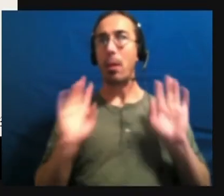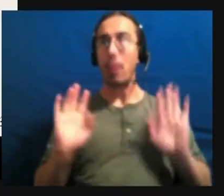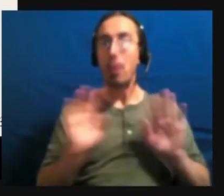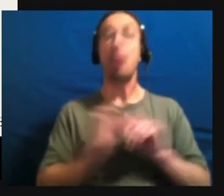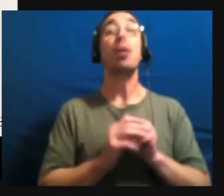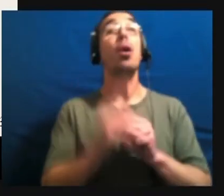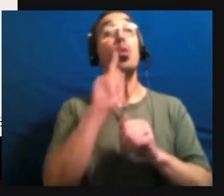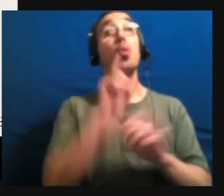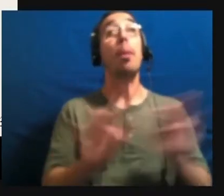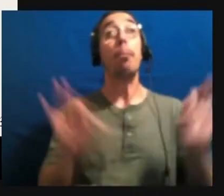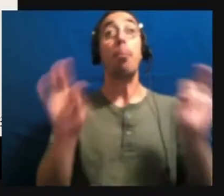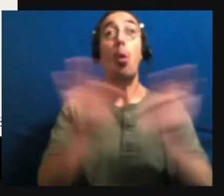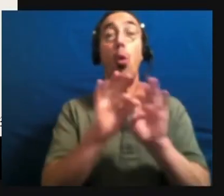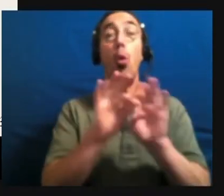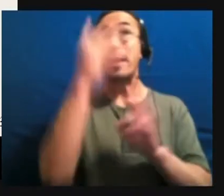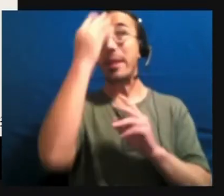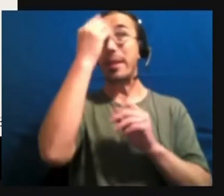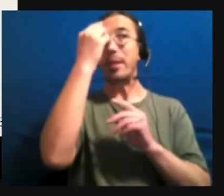thing to be thinking about.